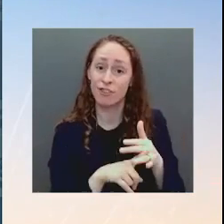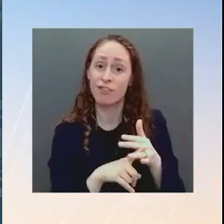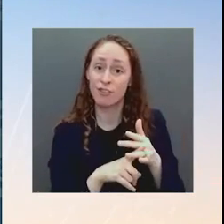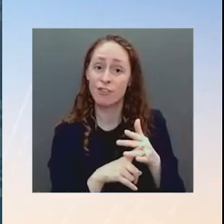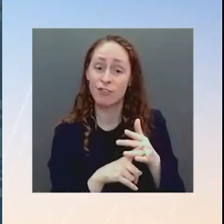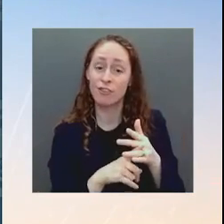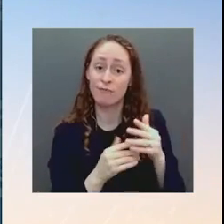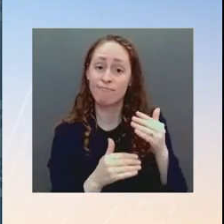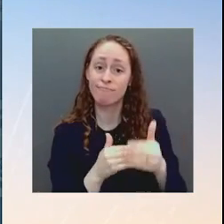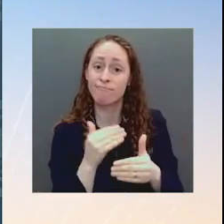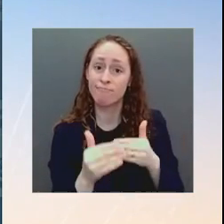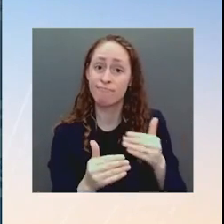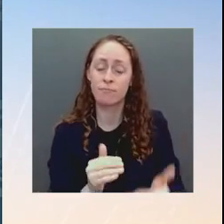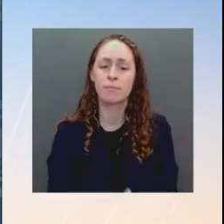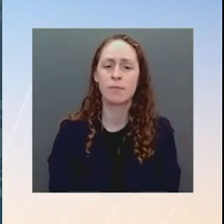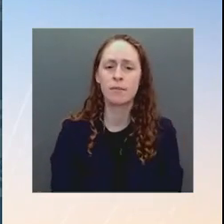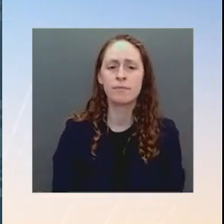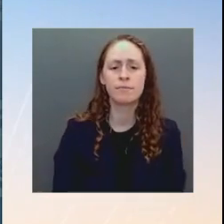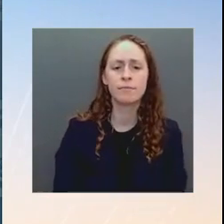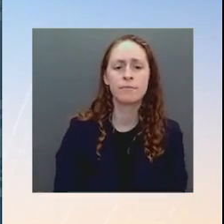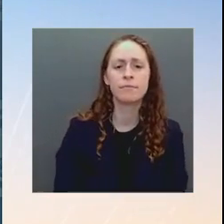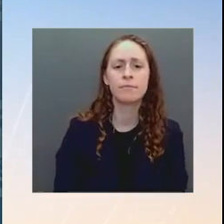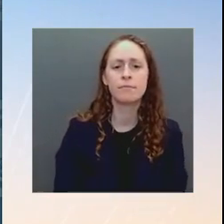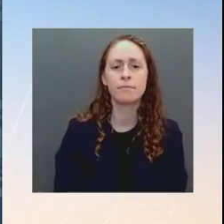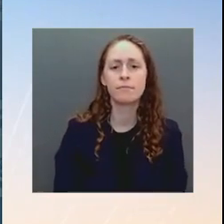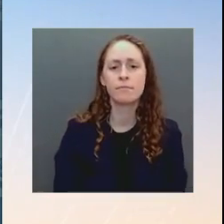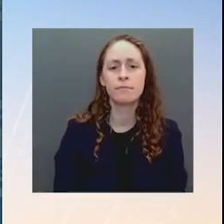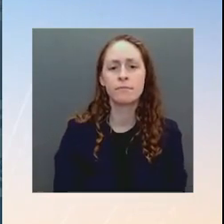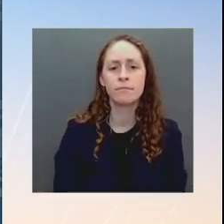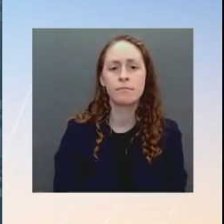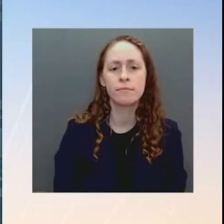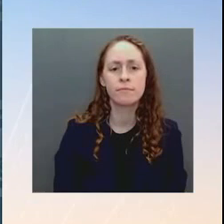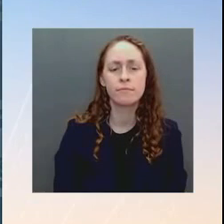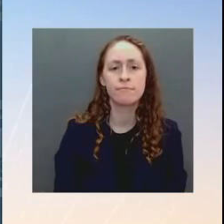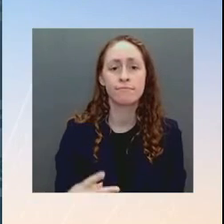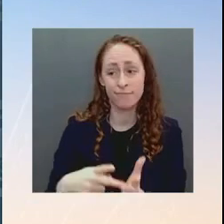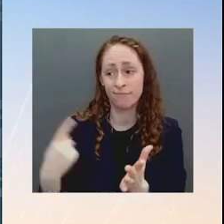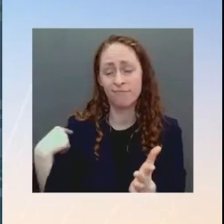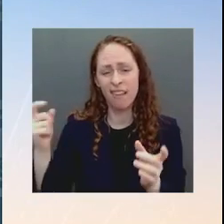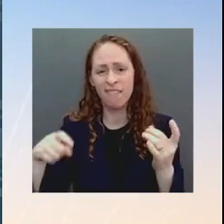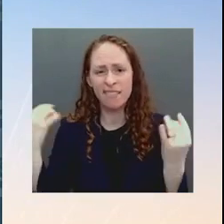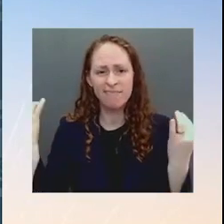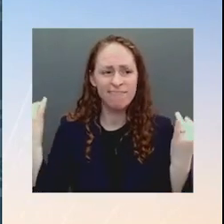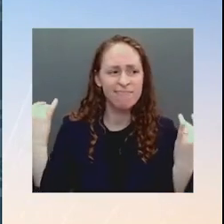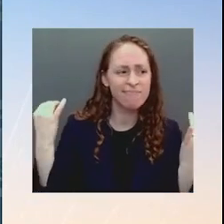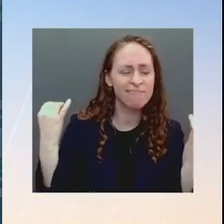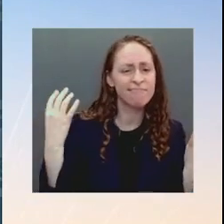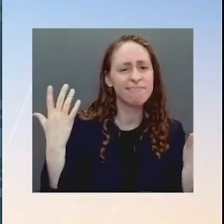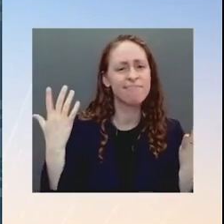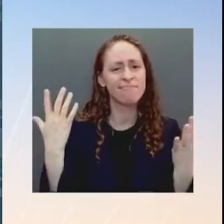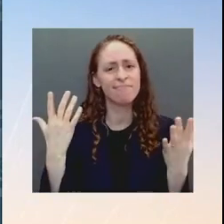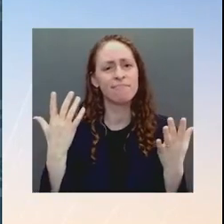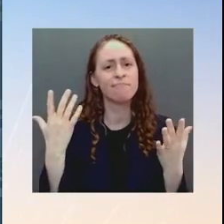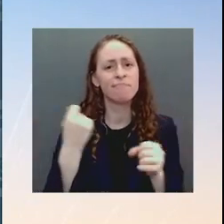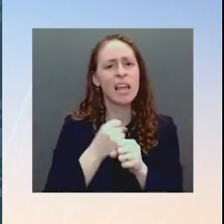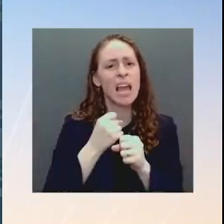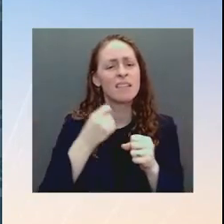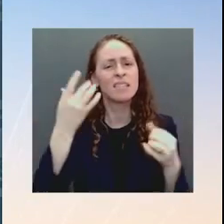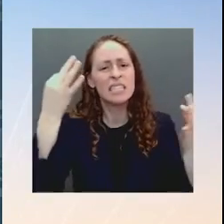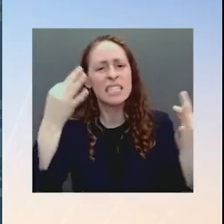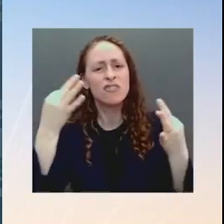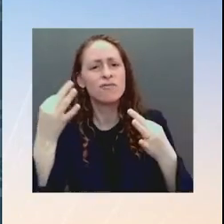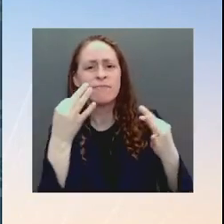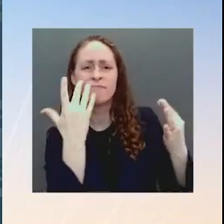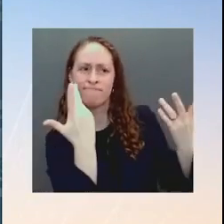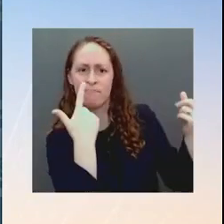fighting in Ukraine. These, this is us. This is the United States abiding by our commitments under Article 5 to